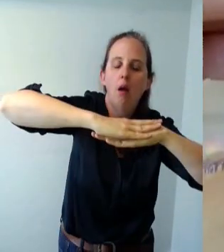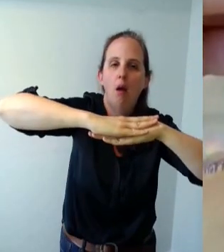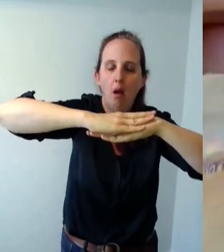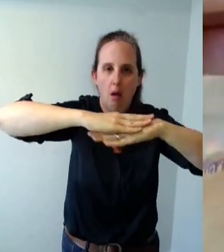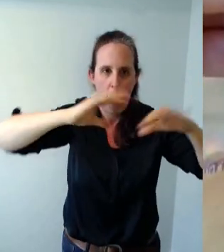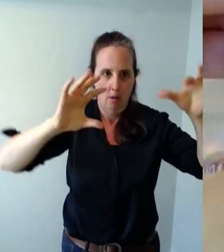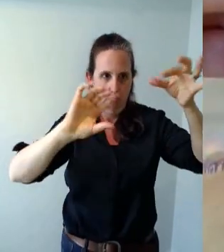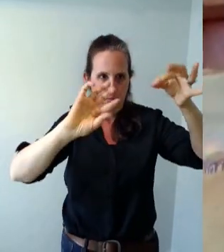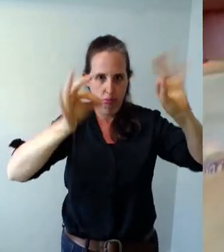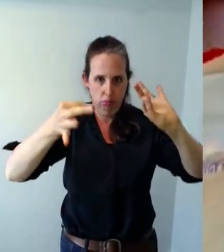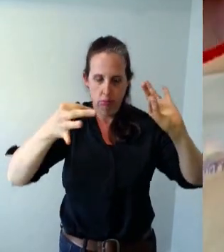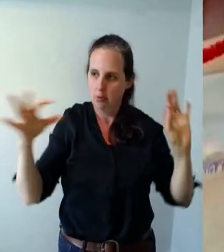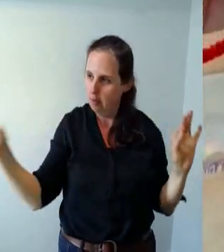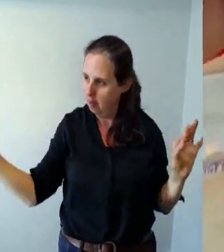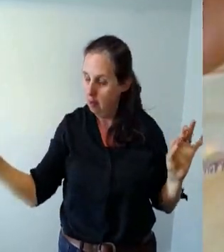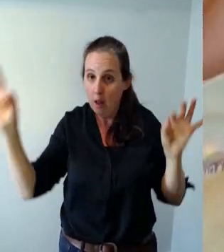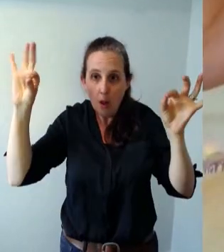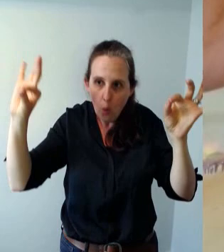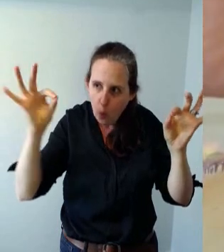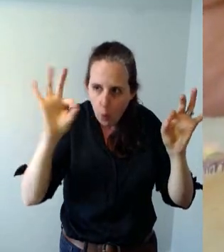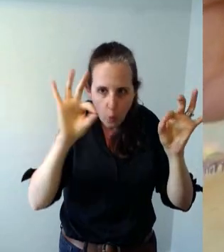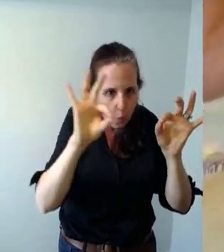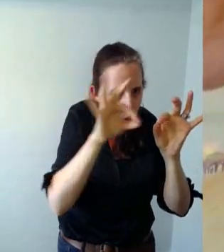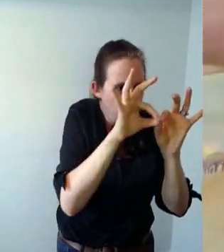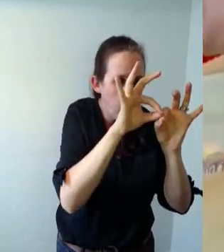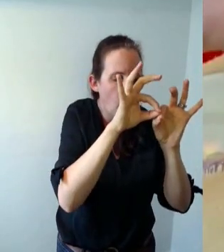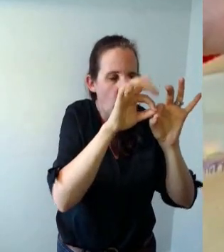as threading little beads on